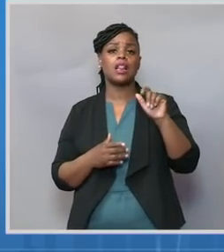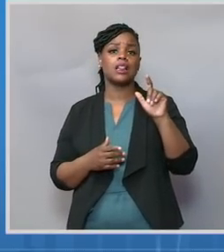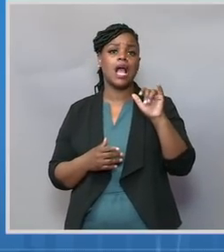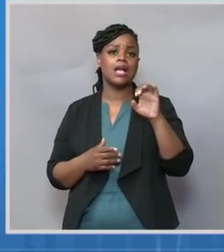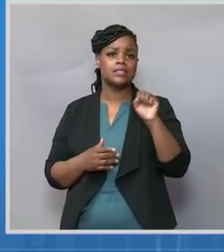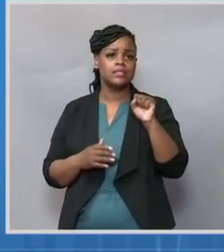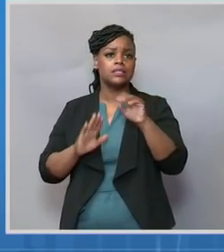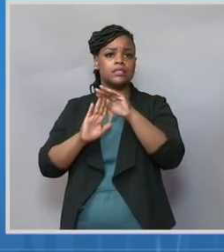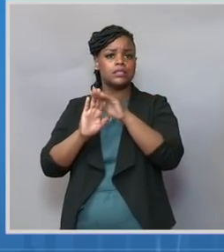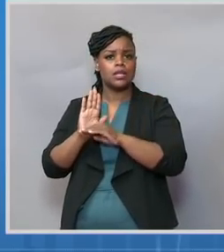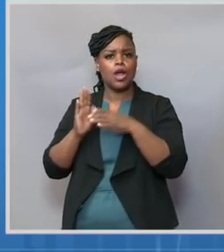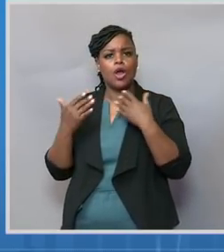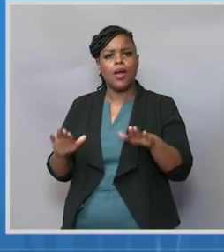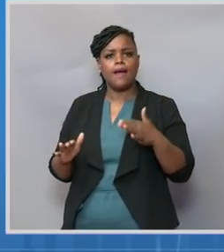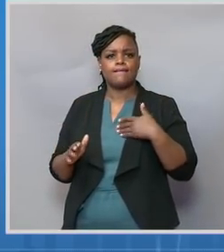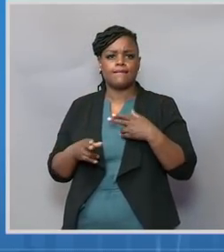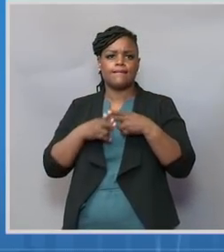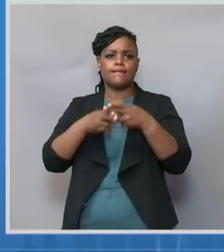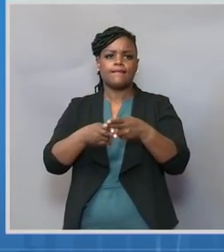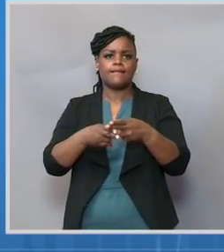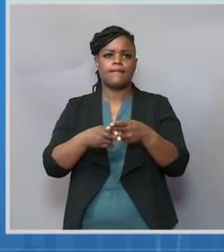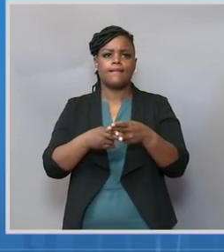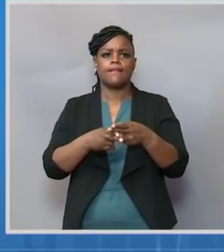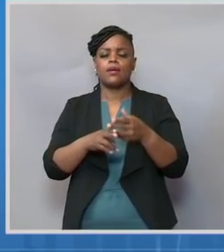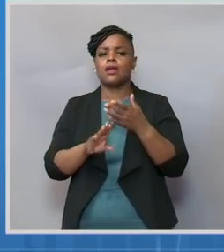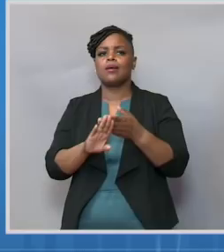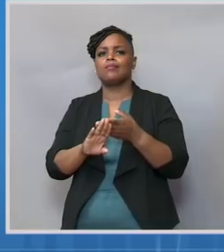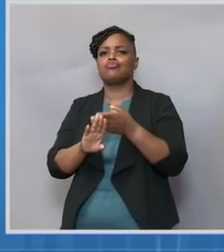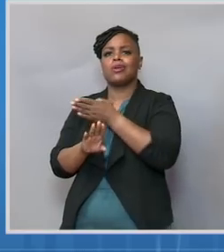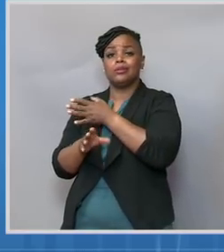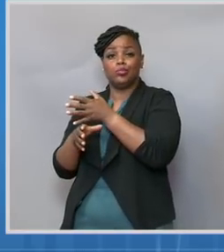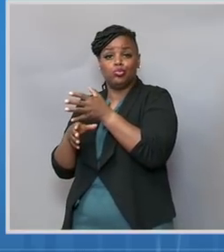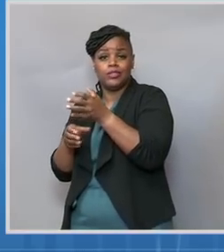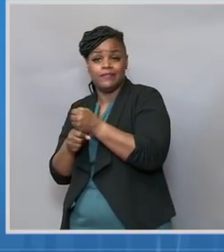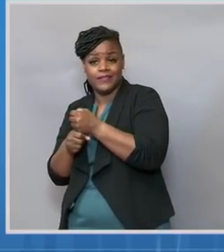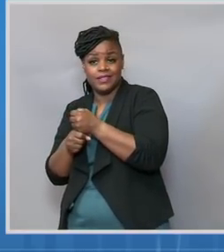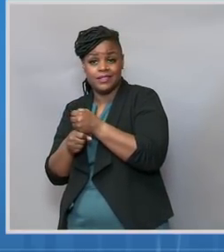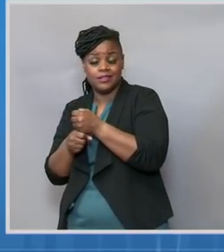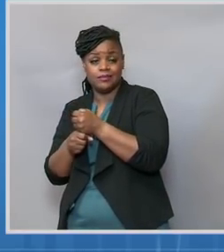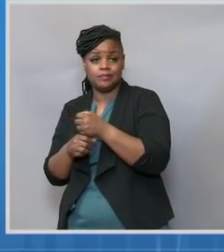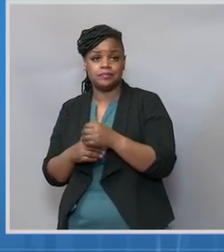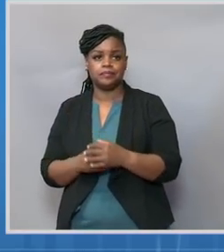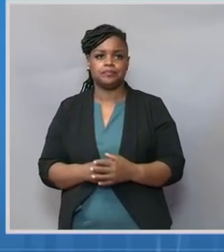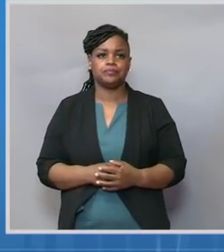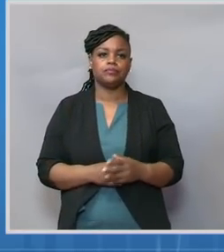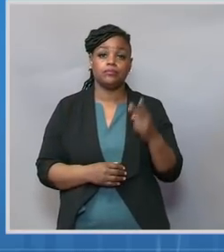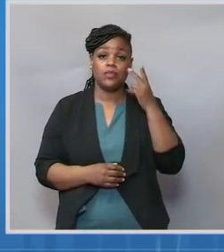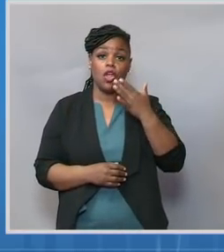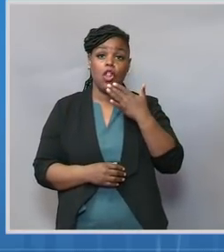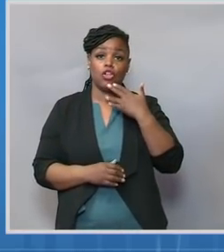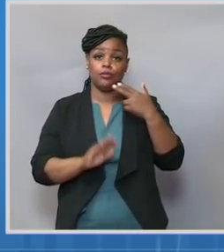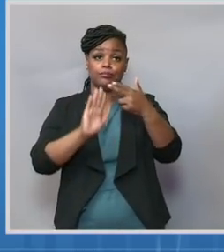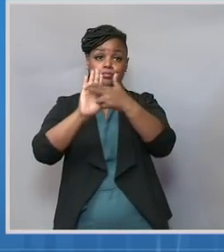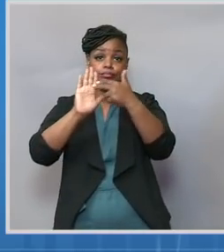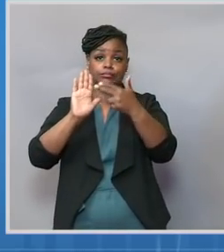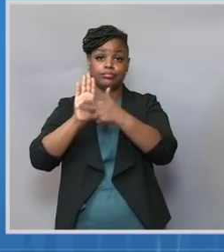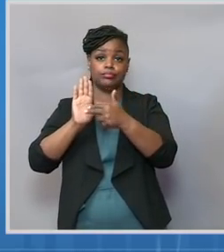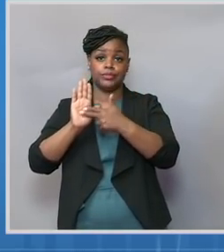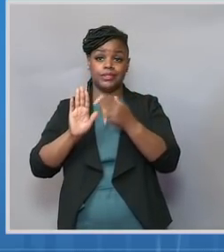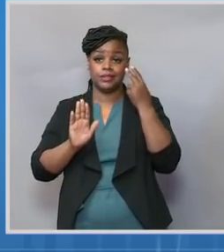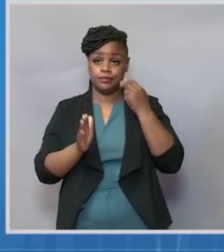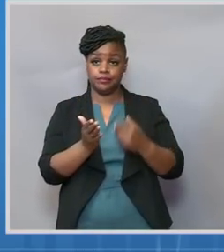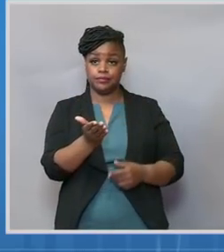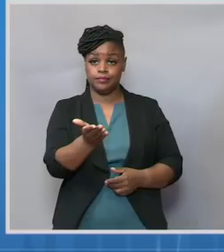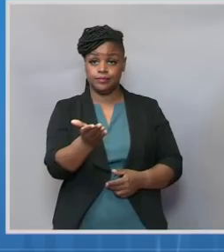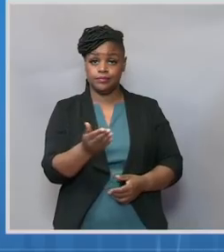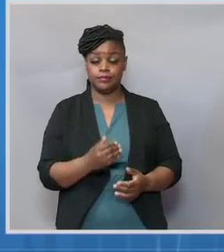this group at a prior press briefing, if you look at the colored-coded boxes on the left, they represent disease